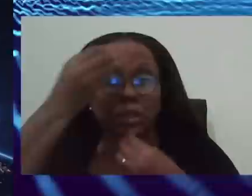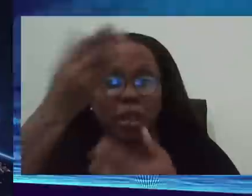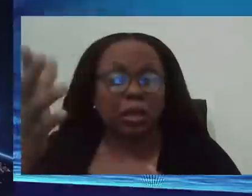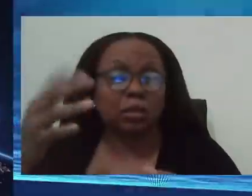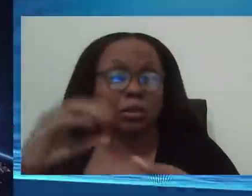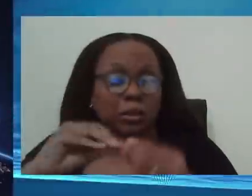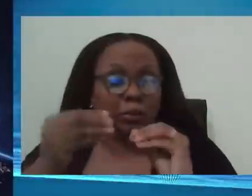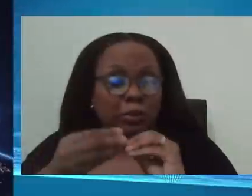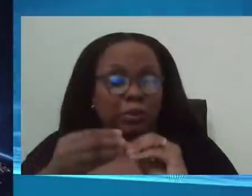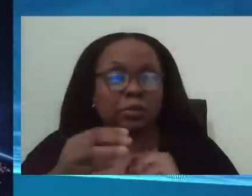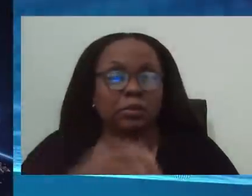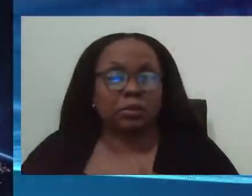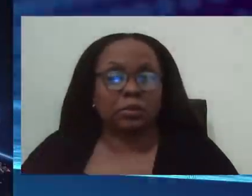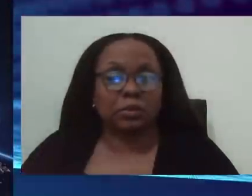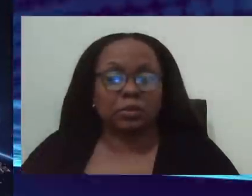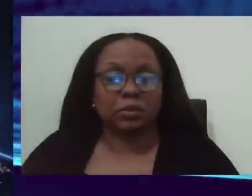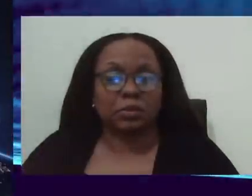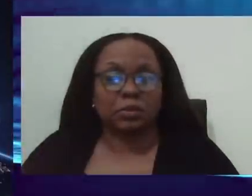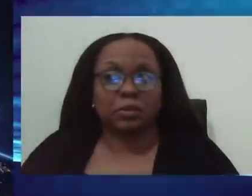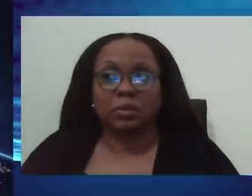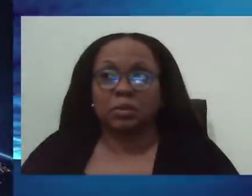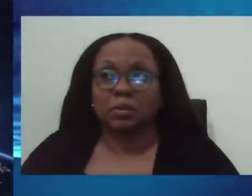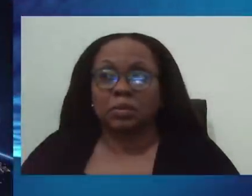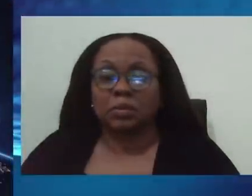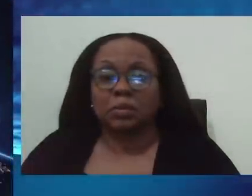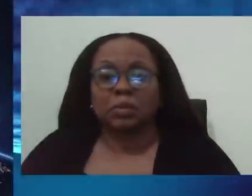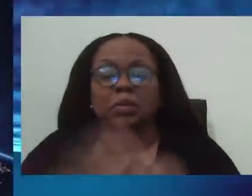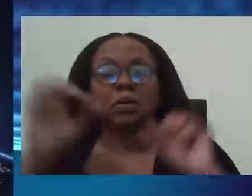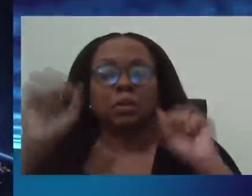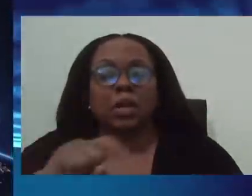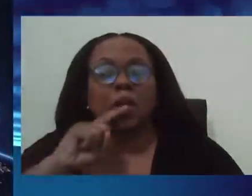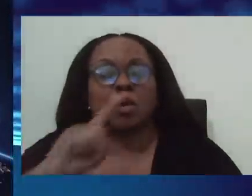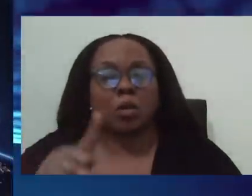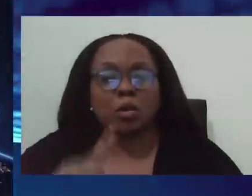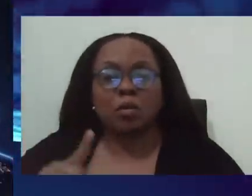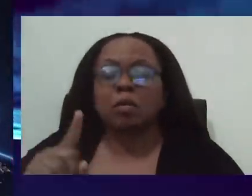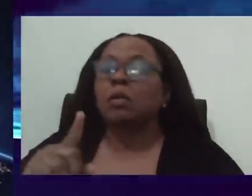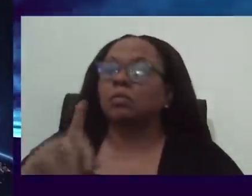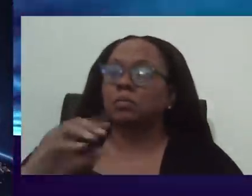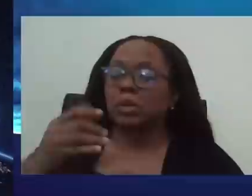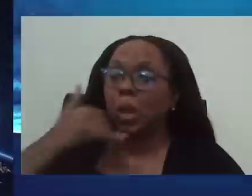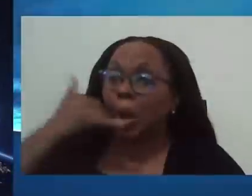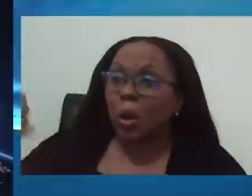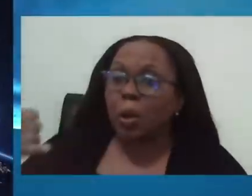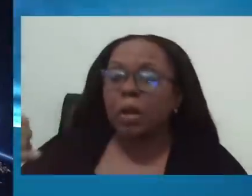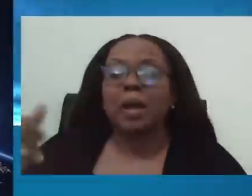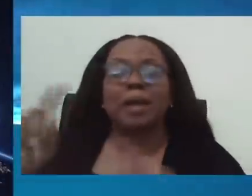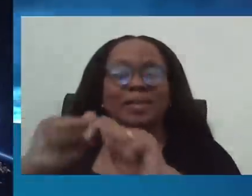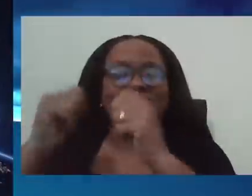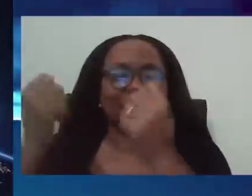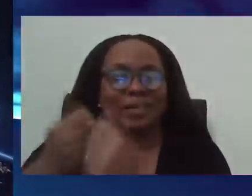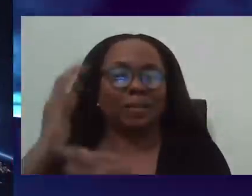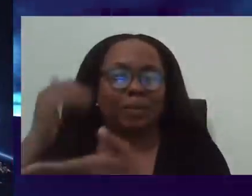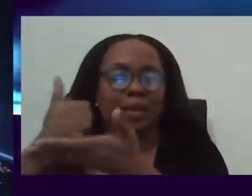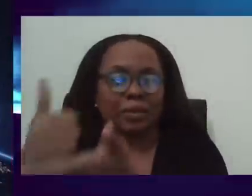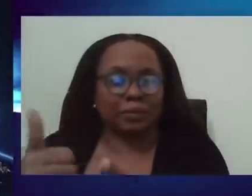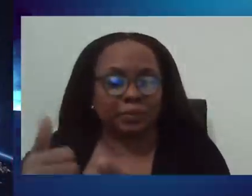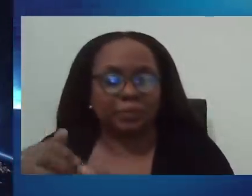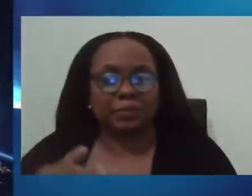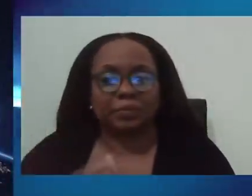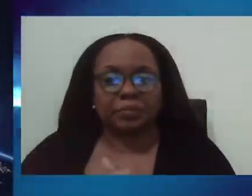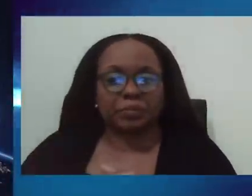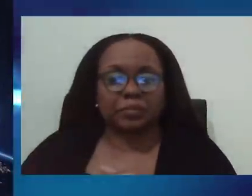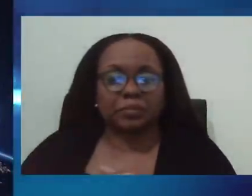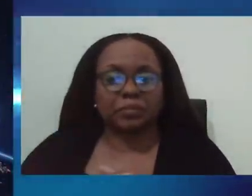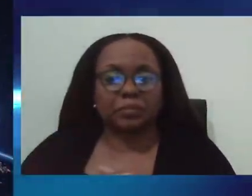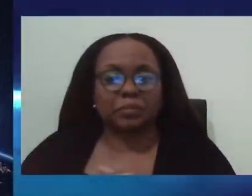that that information can be escalated and passed on to the discharge team, especially if you have had at